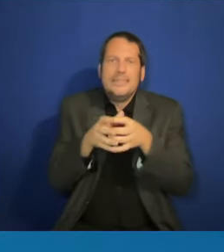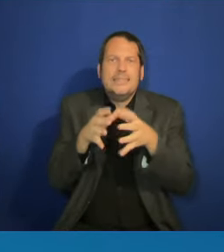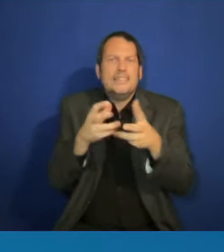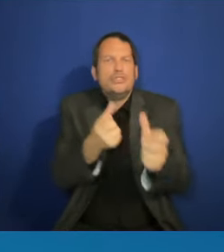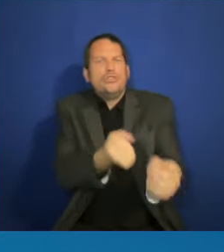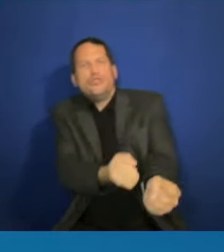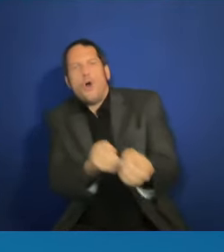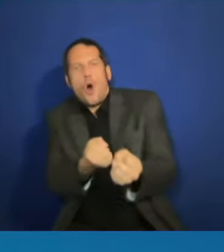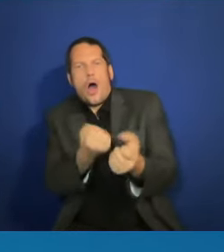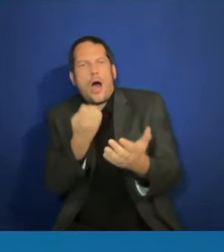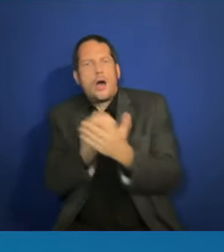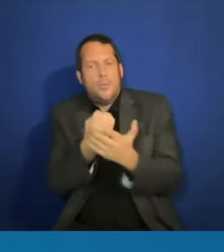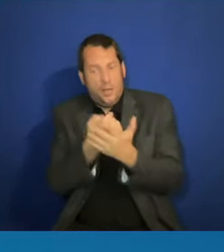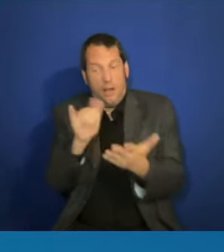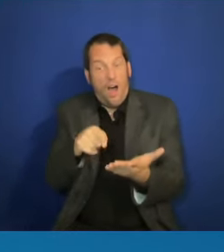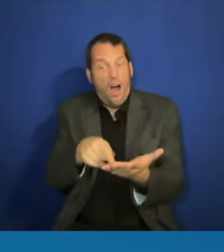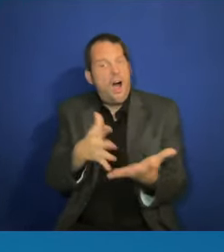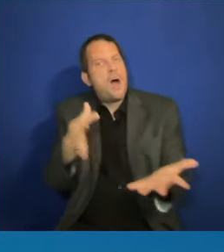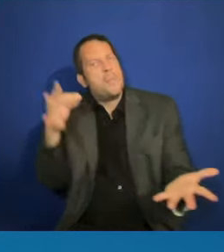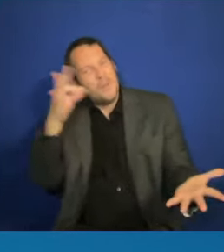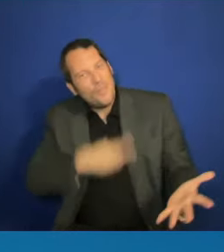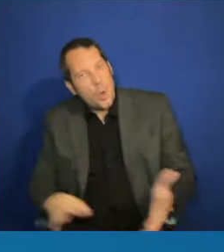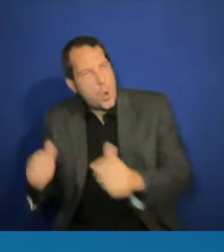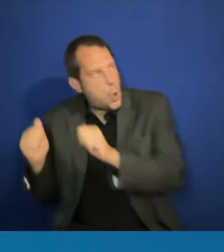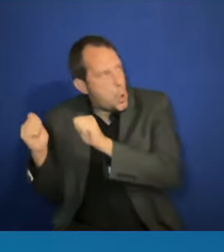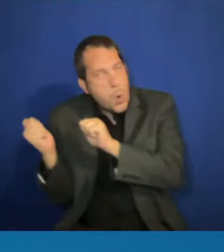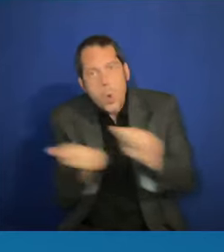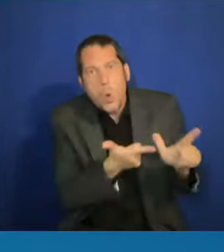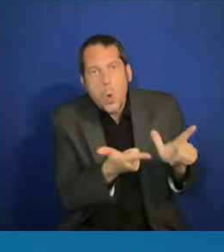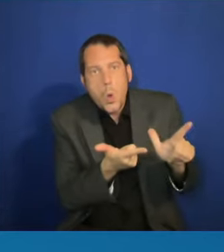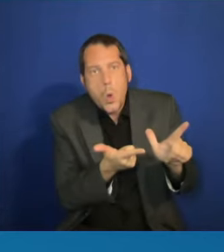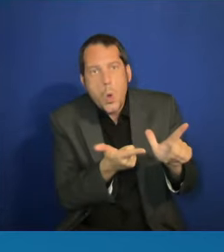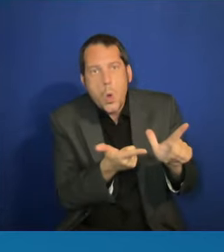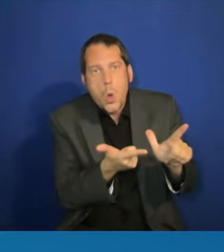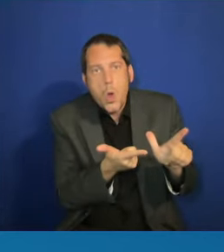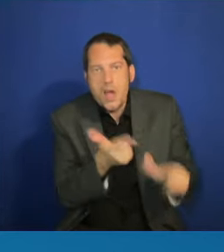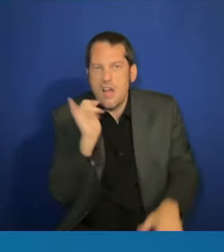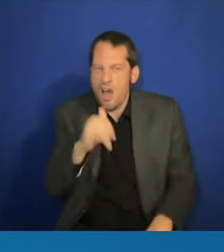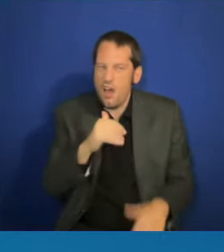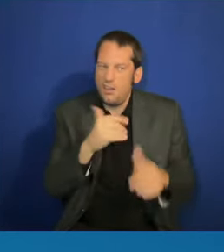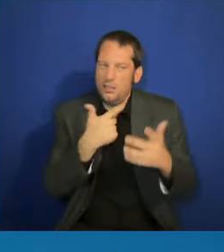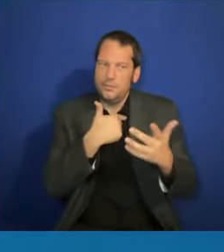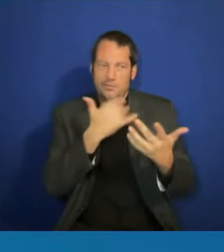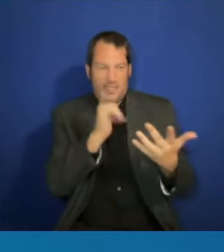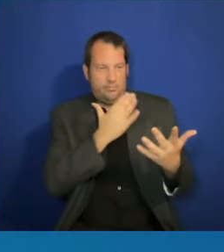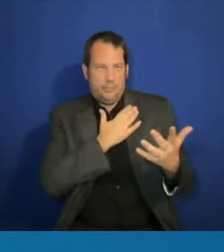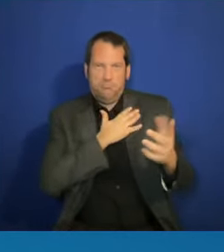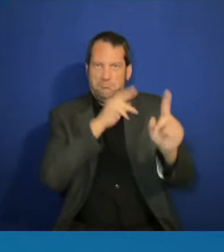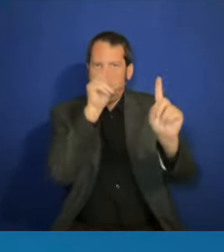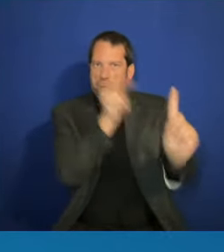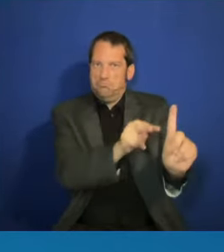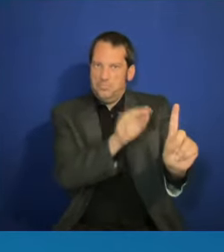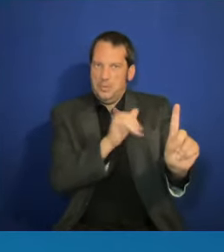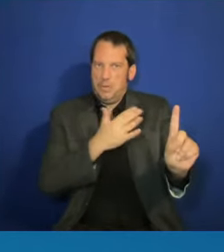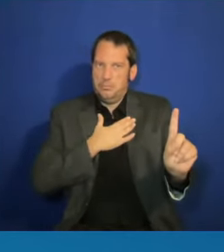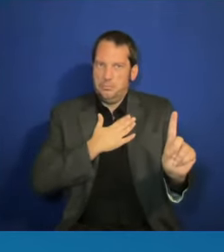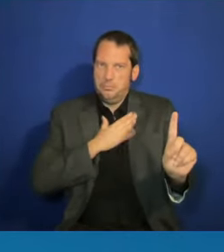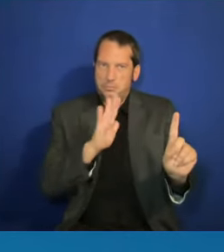And I'm very excited about it because we are seeing progress. One of the things that President Biden and I have done